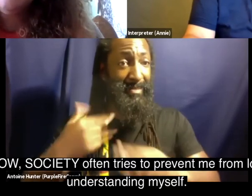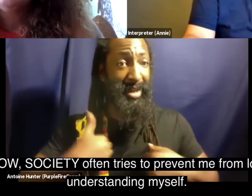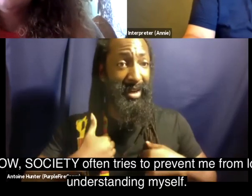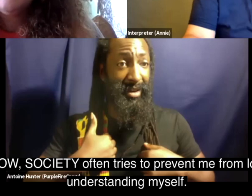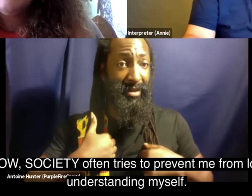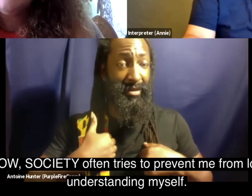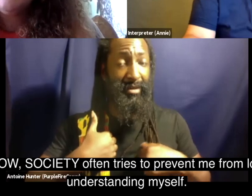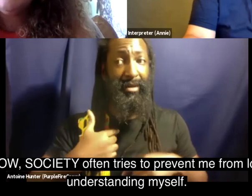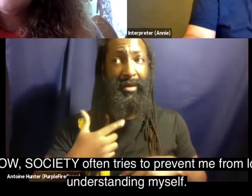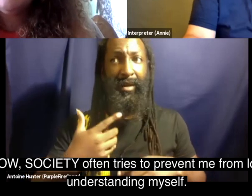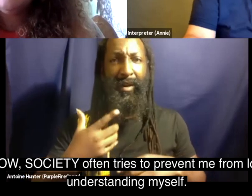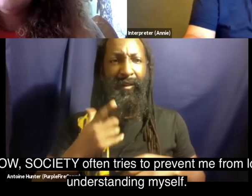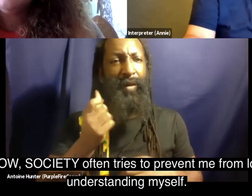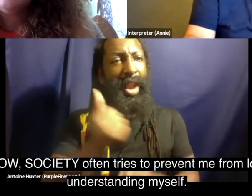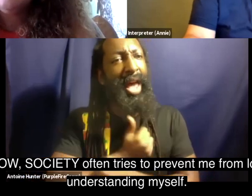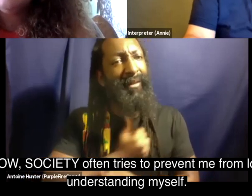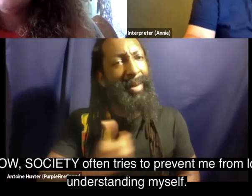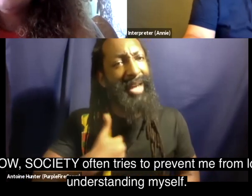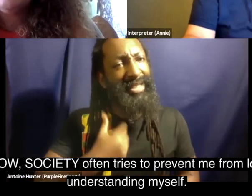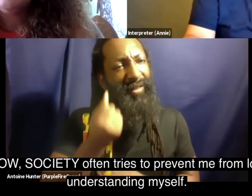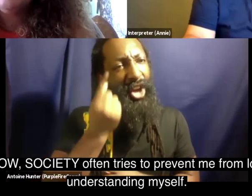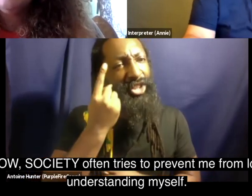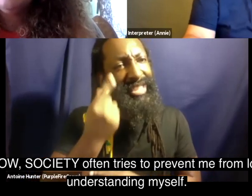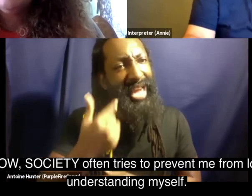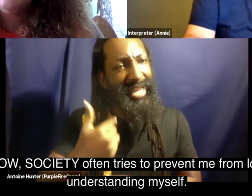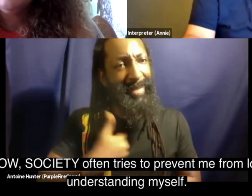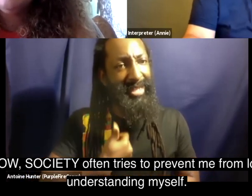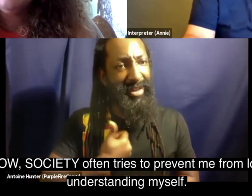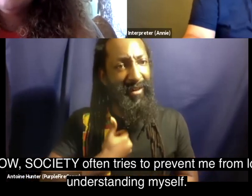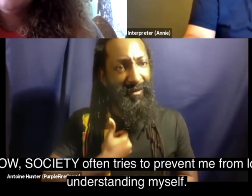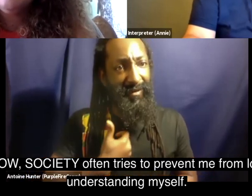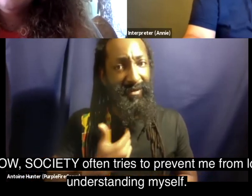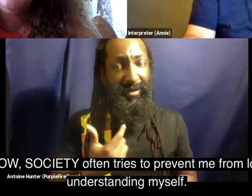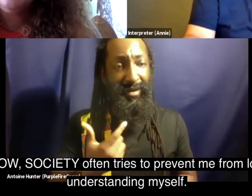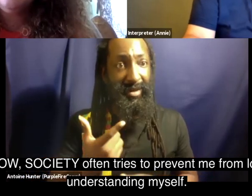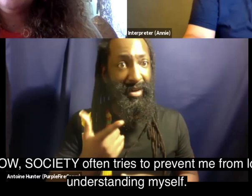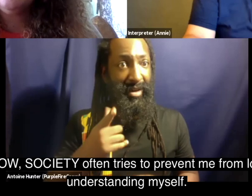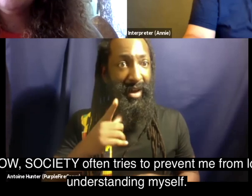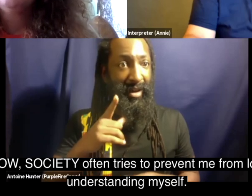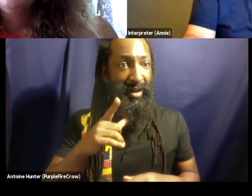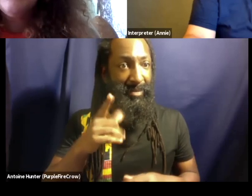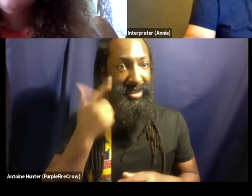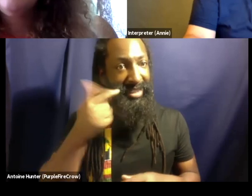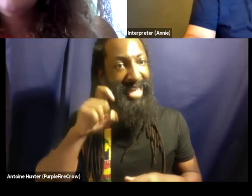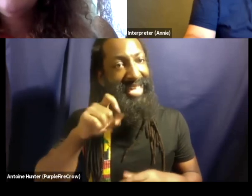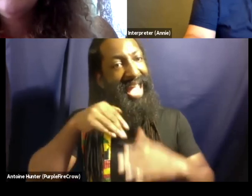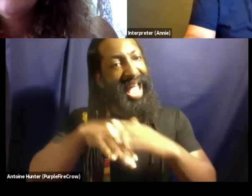you know society often tries to prevent me from loving myself and from understanding myself